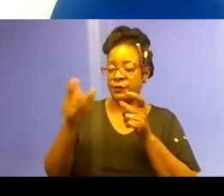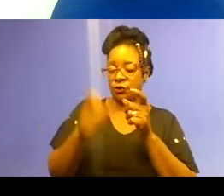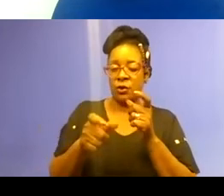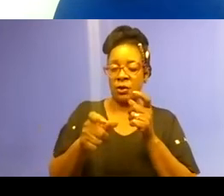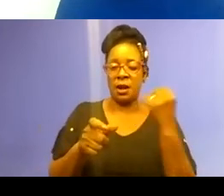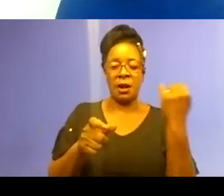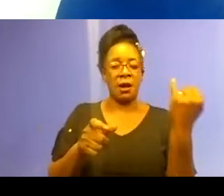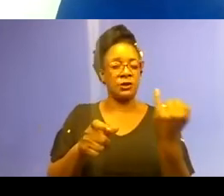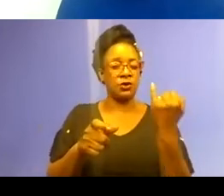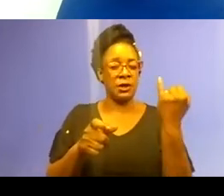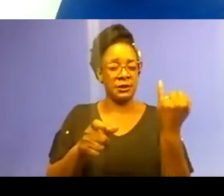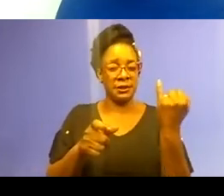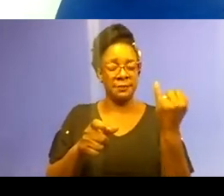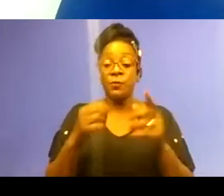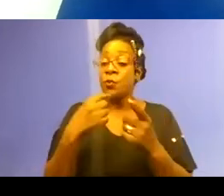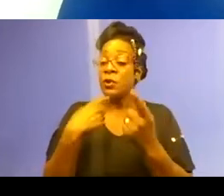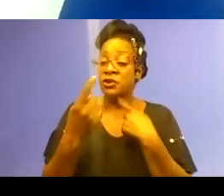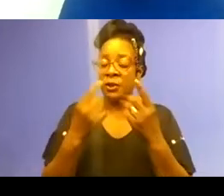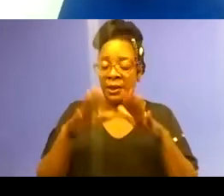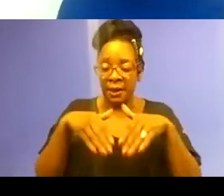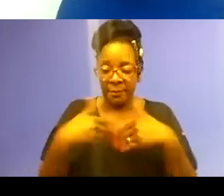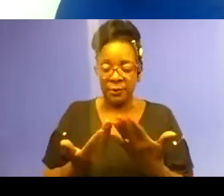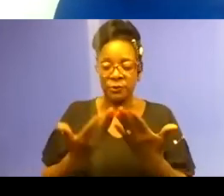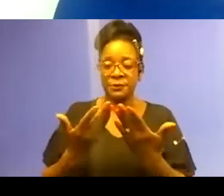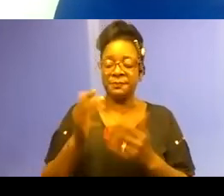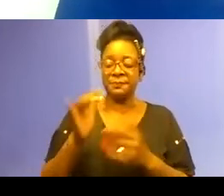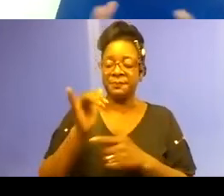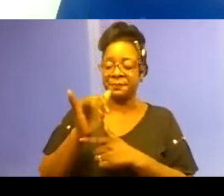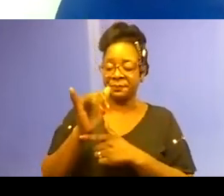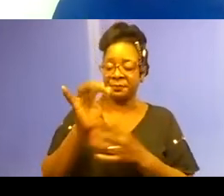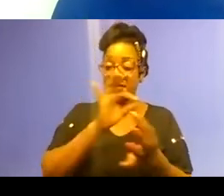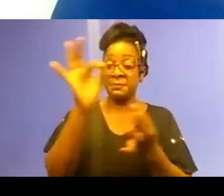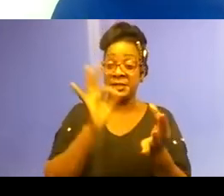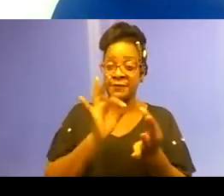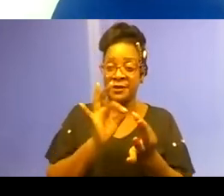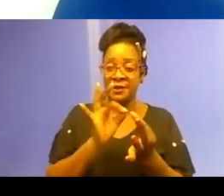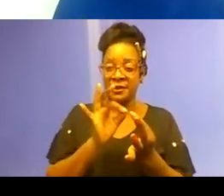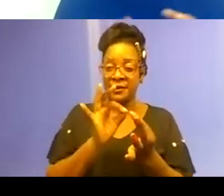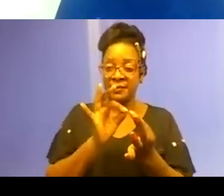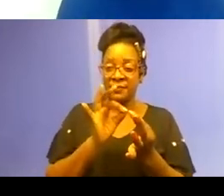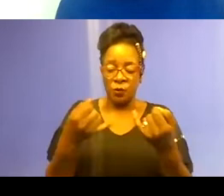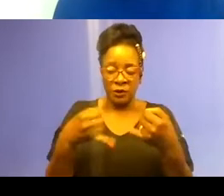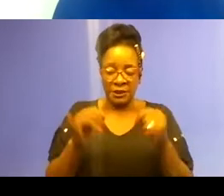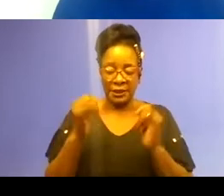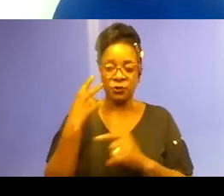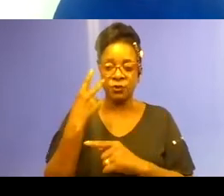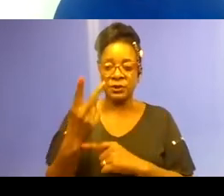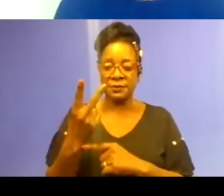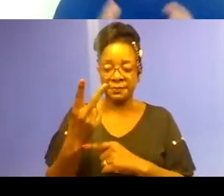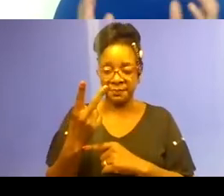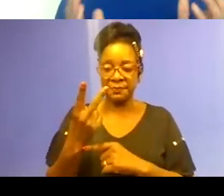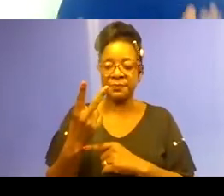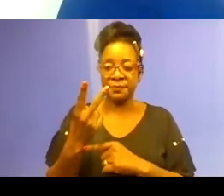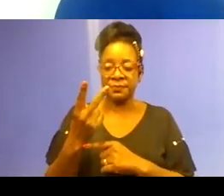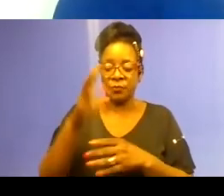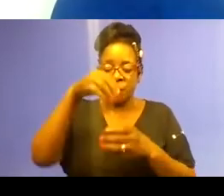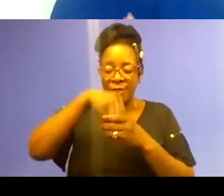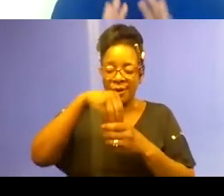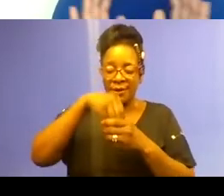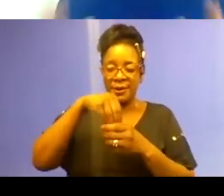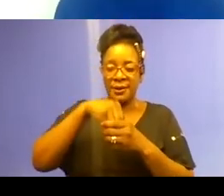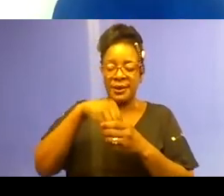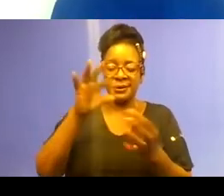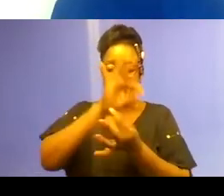talking about systemic racism in particular, we are looking at patterns within specific racial groups,